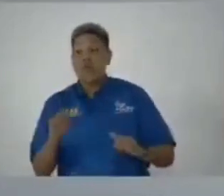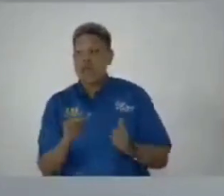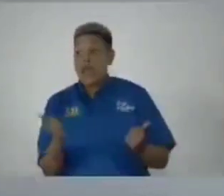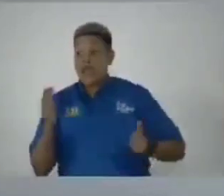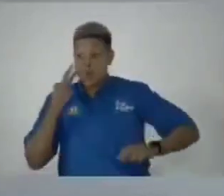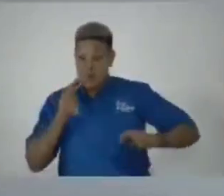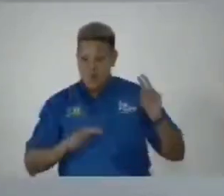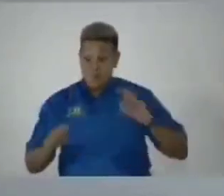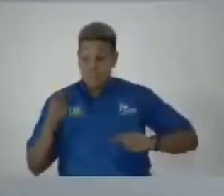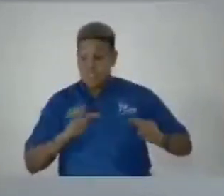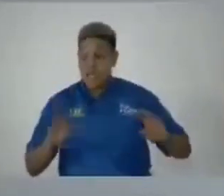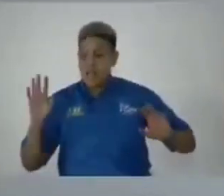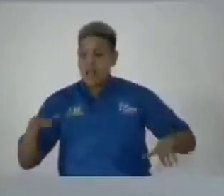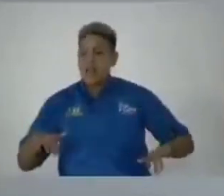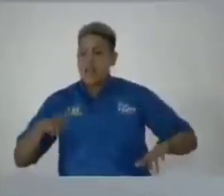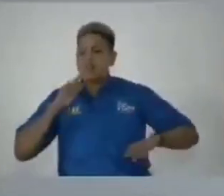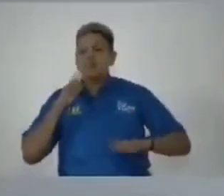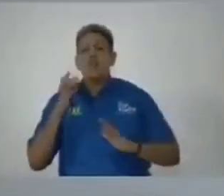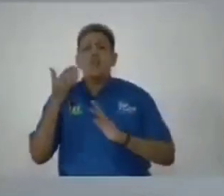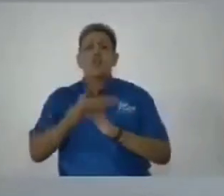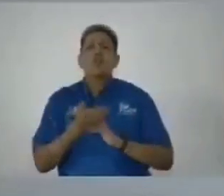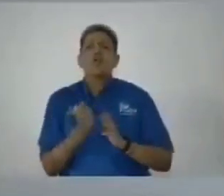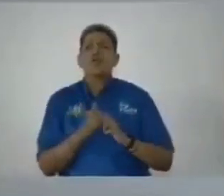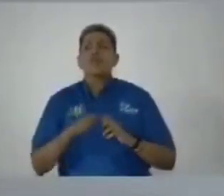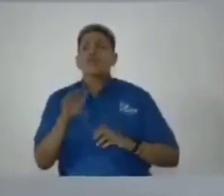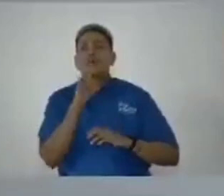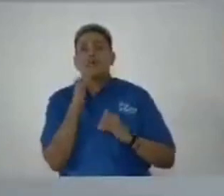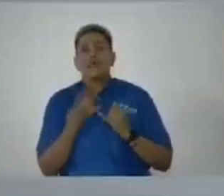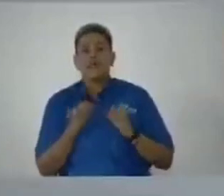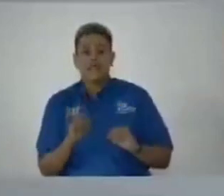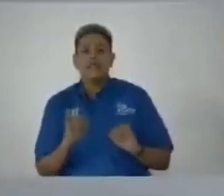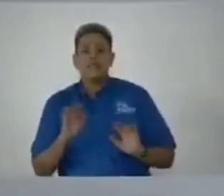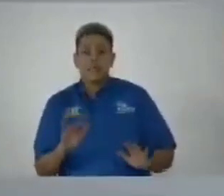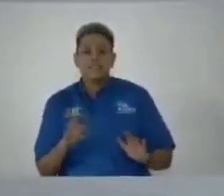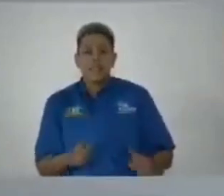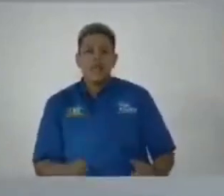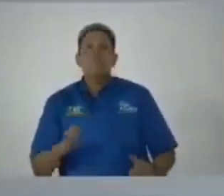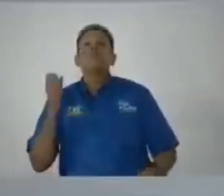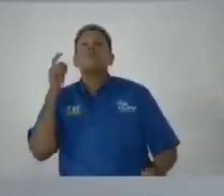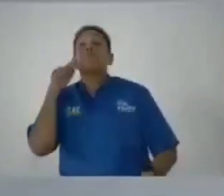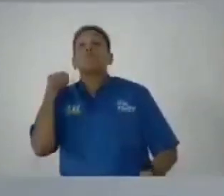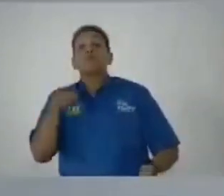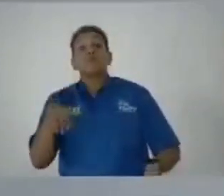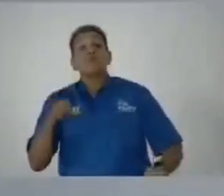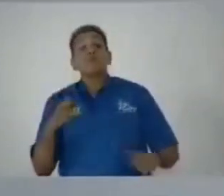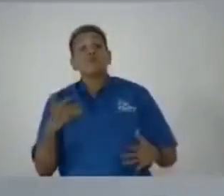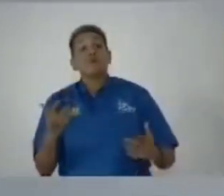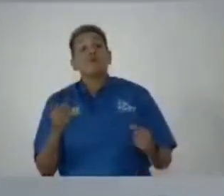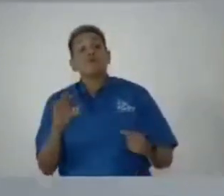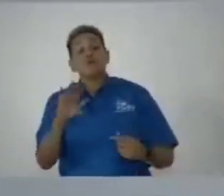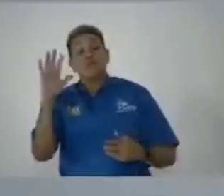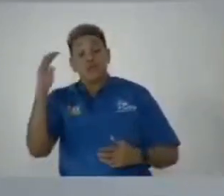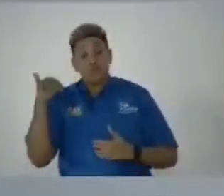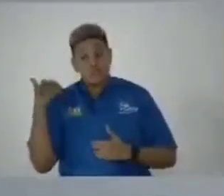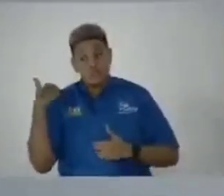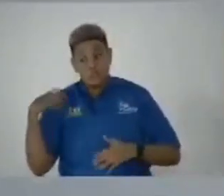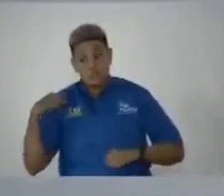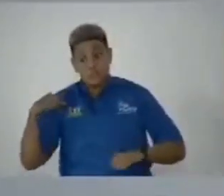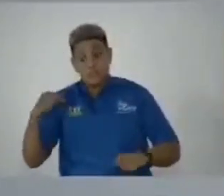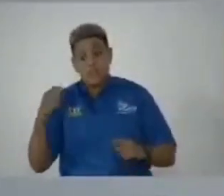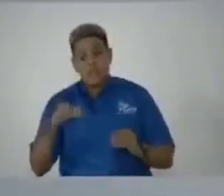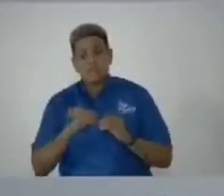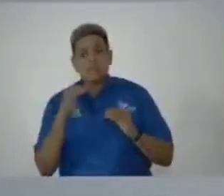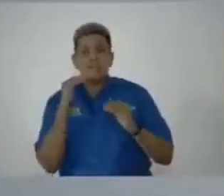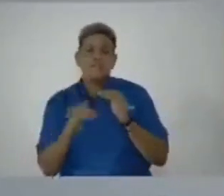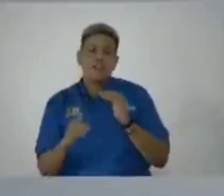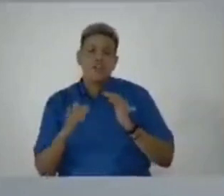oversight does not interfere with their independence so long as they carry out their statutory duties in a